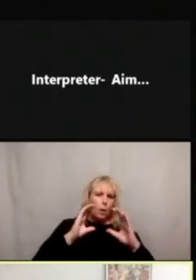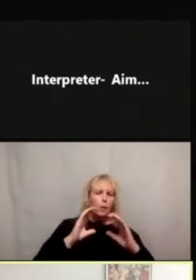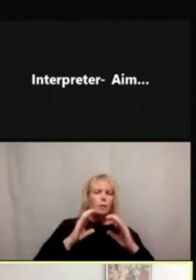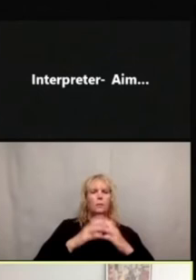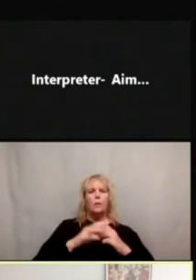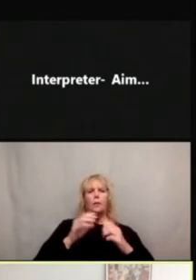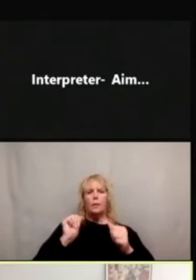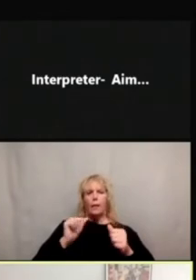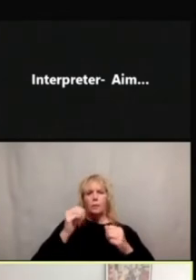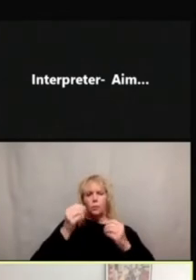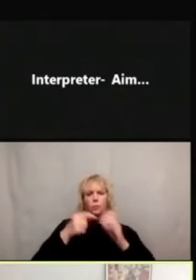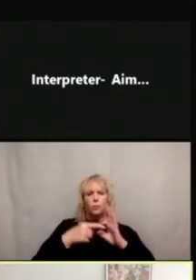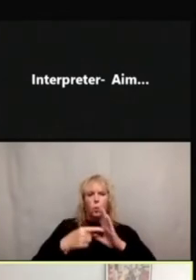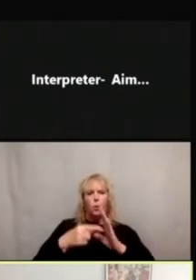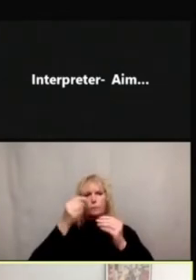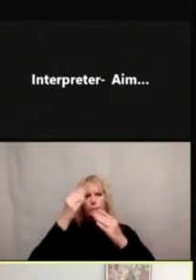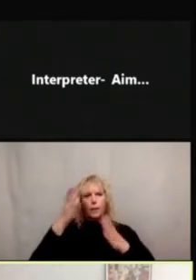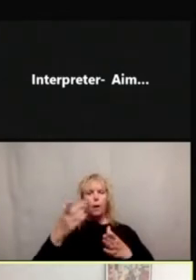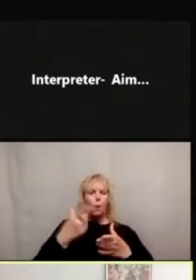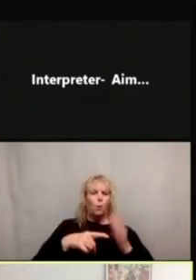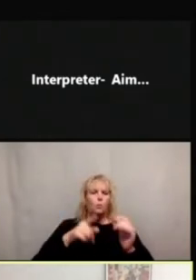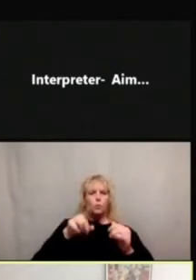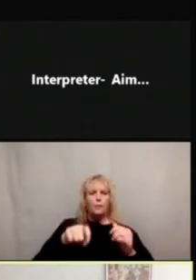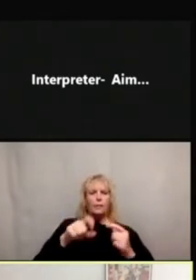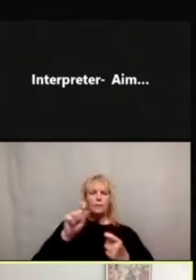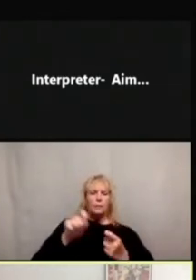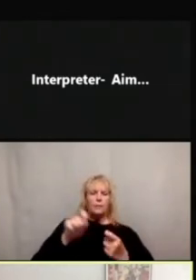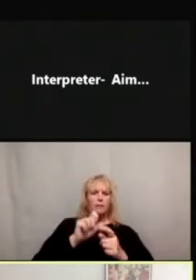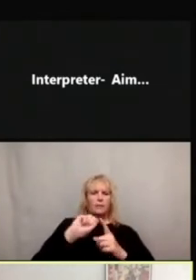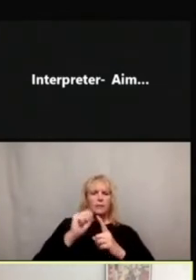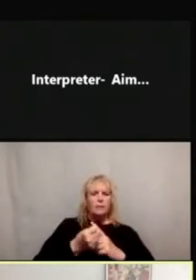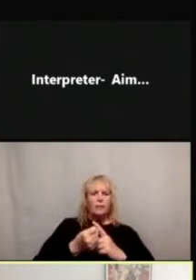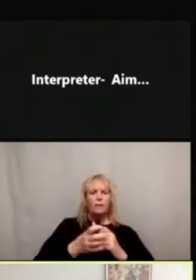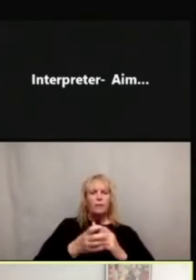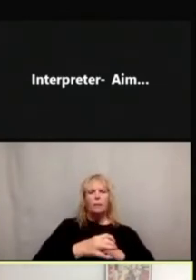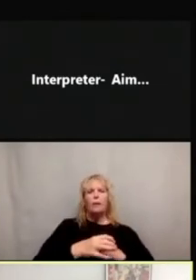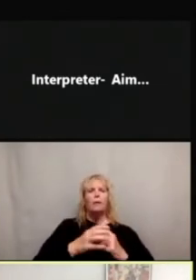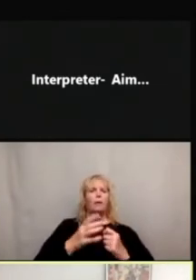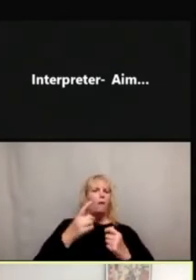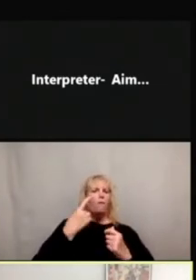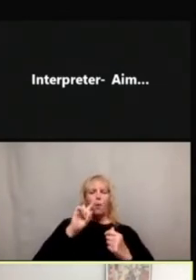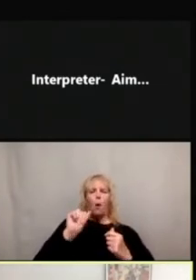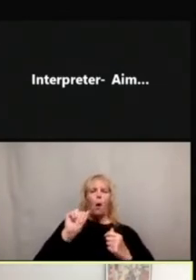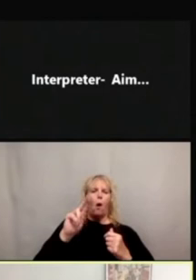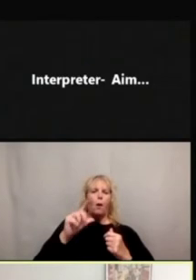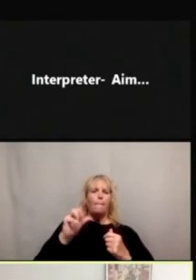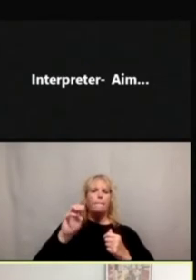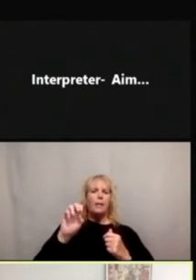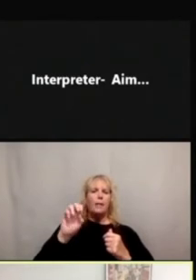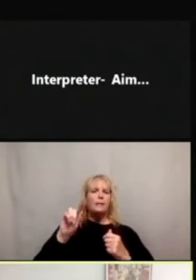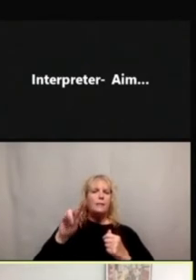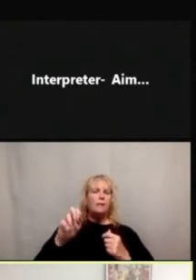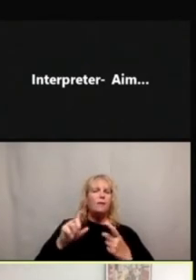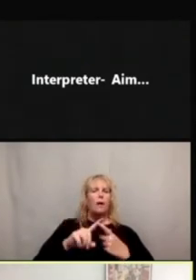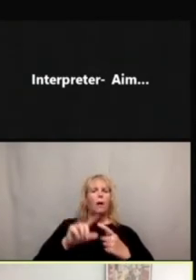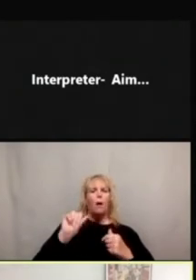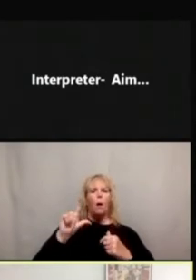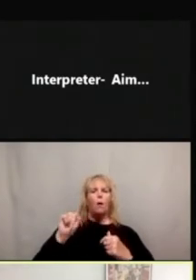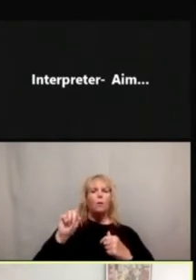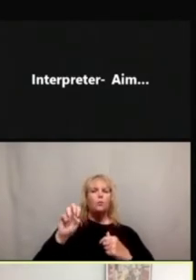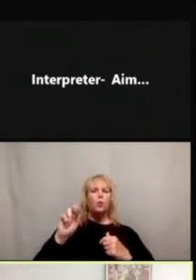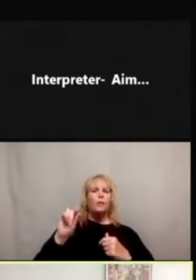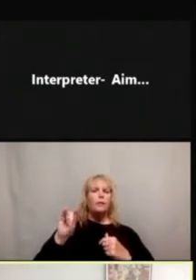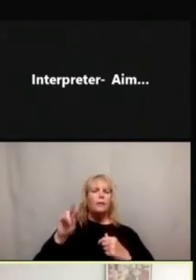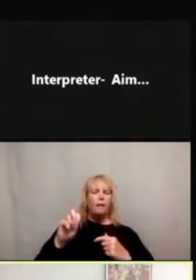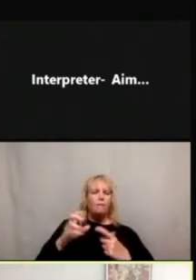what to expect in certain situations, such as augmentative and alternative communication. And here we have kind of a